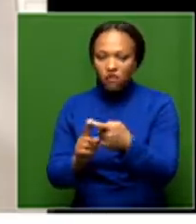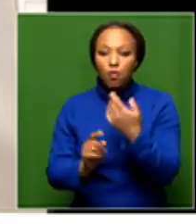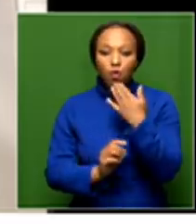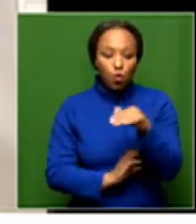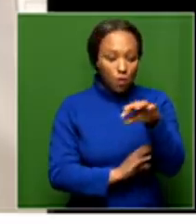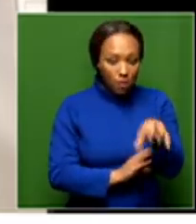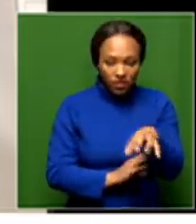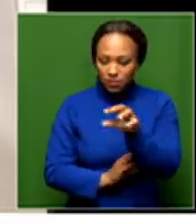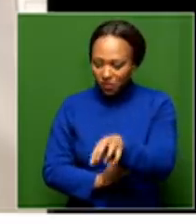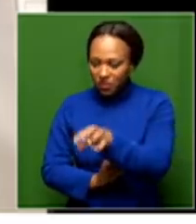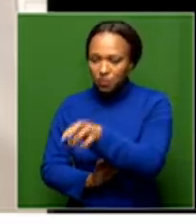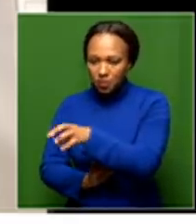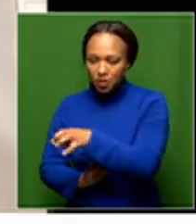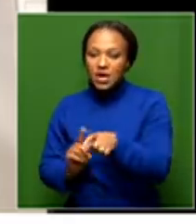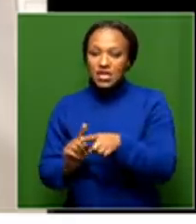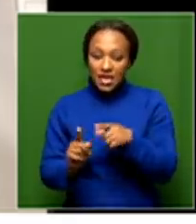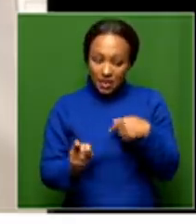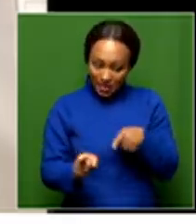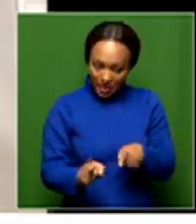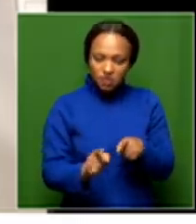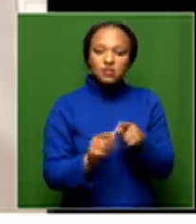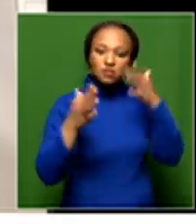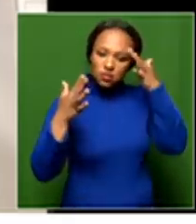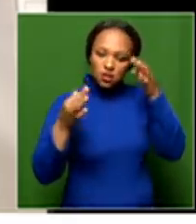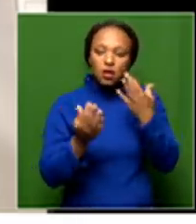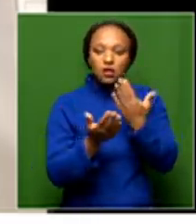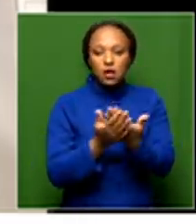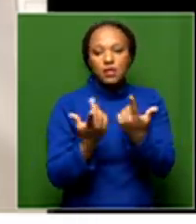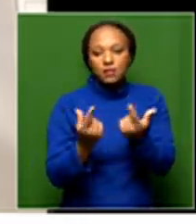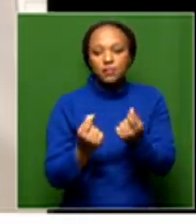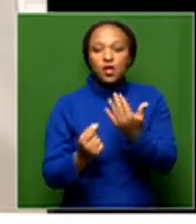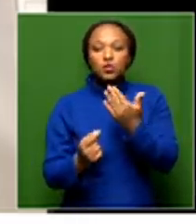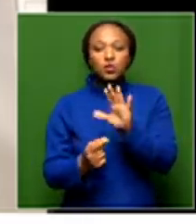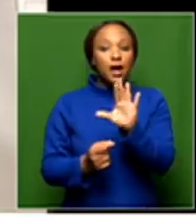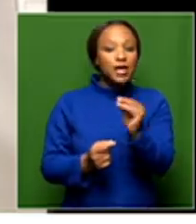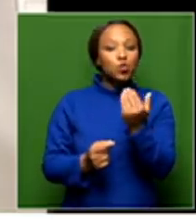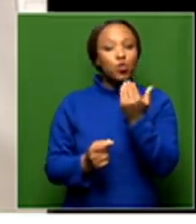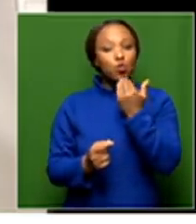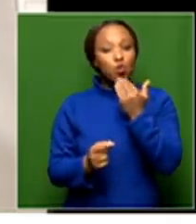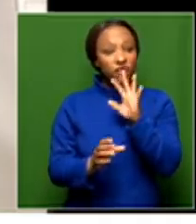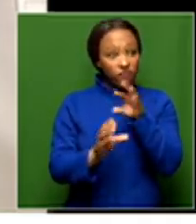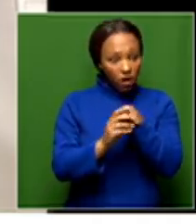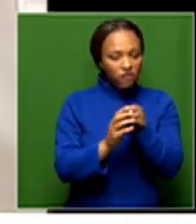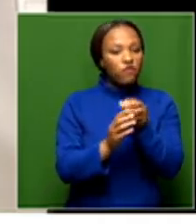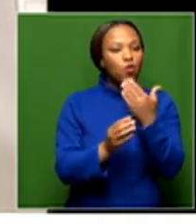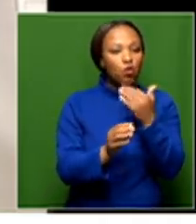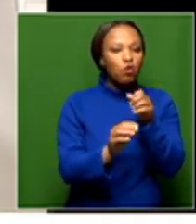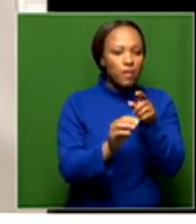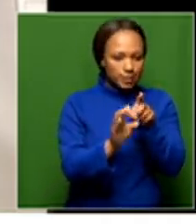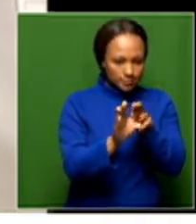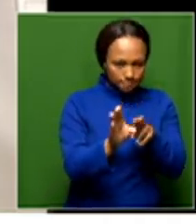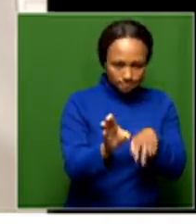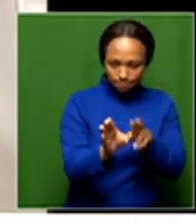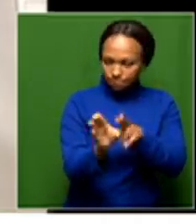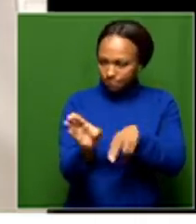direct this direction can be taken as to who must be asked to step aside and stuff. So that